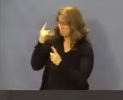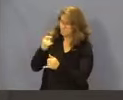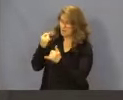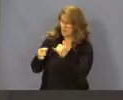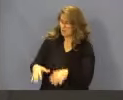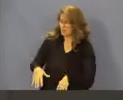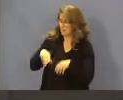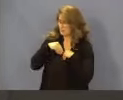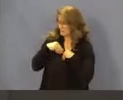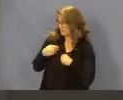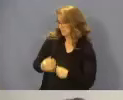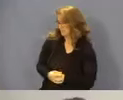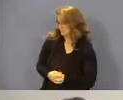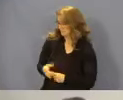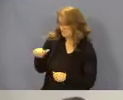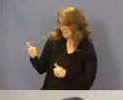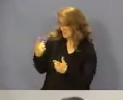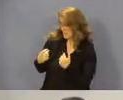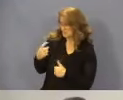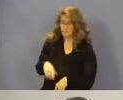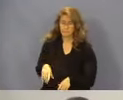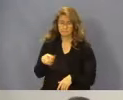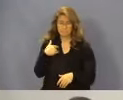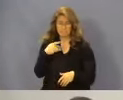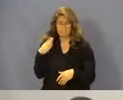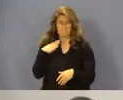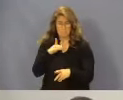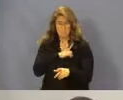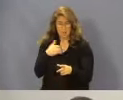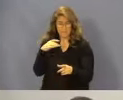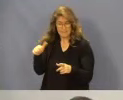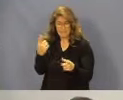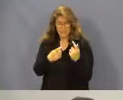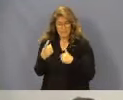I'm glad to take any questions. Questions or comments from the board, please?